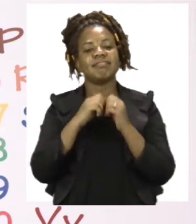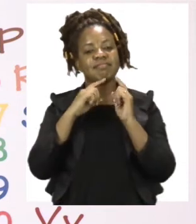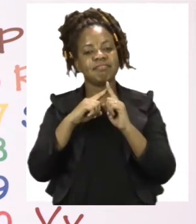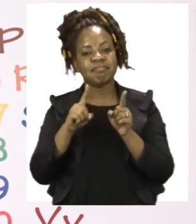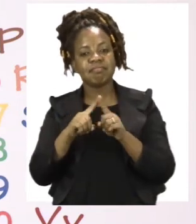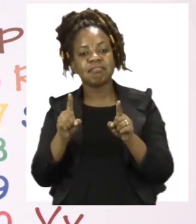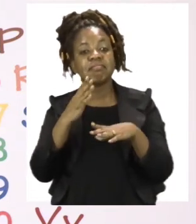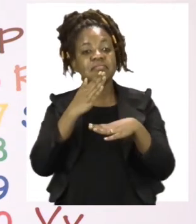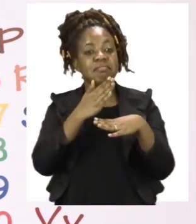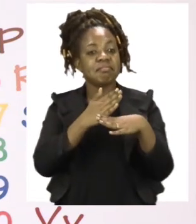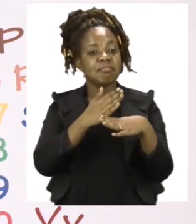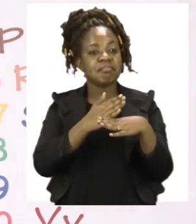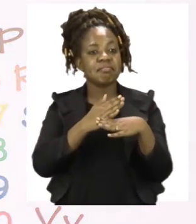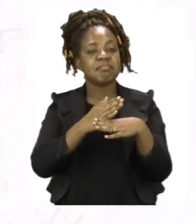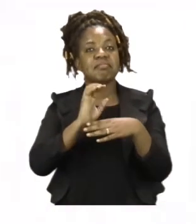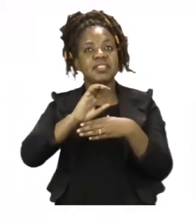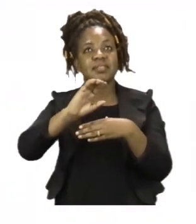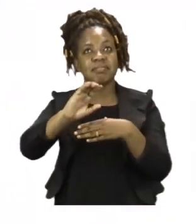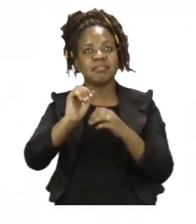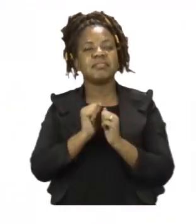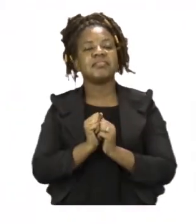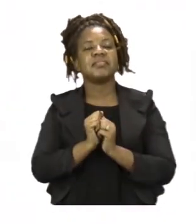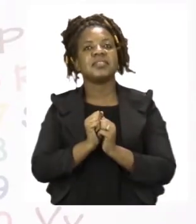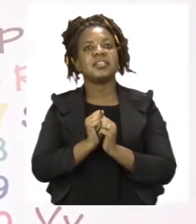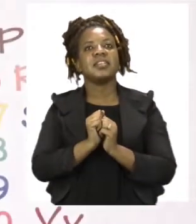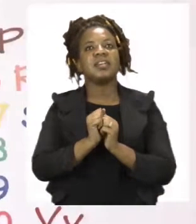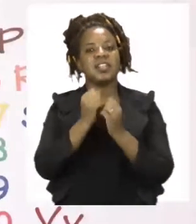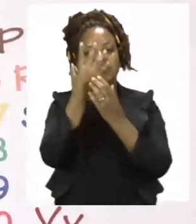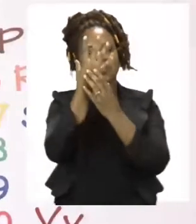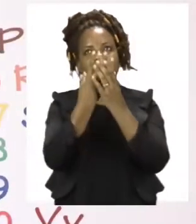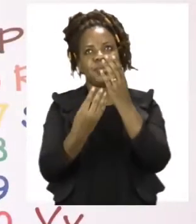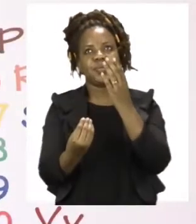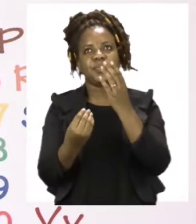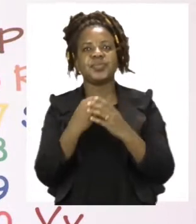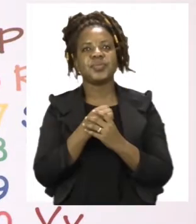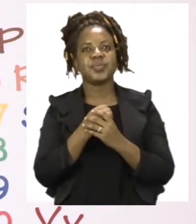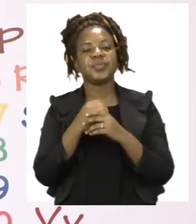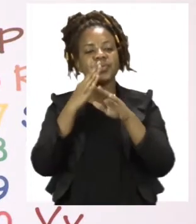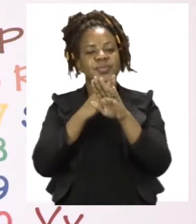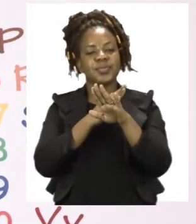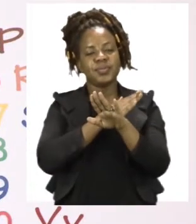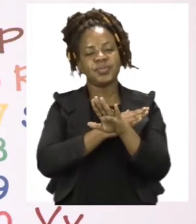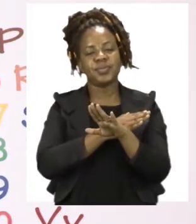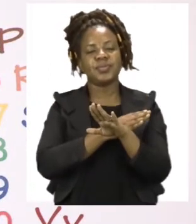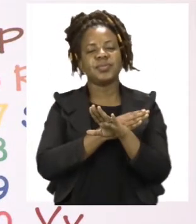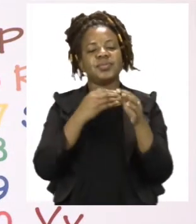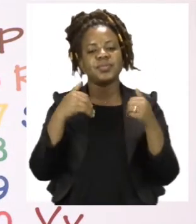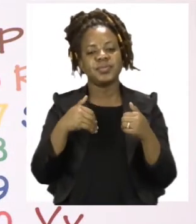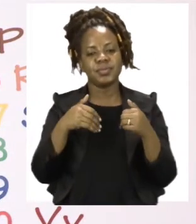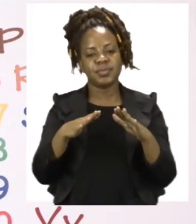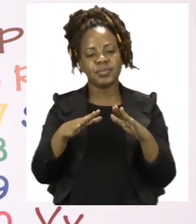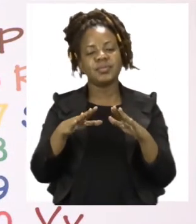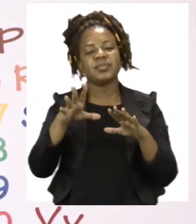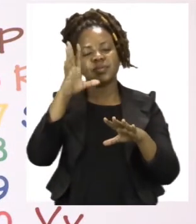Occupations and Autumn. And before we get into any lessons, boys and girls,